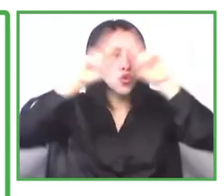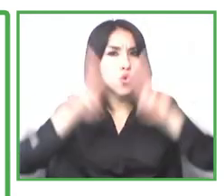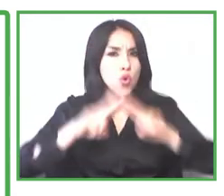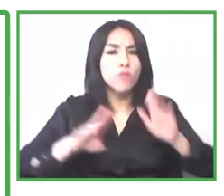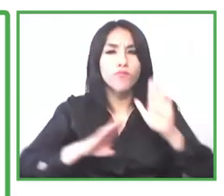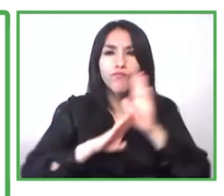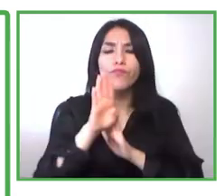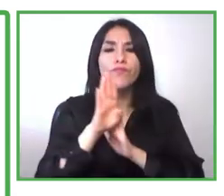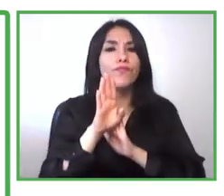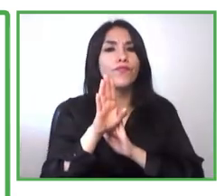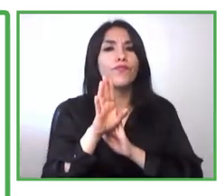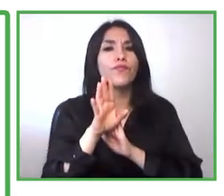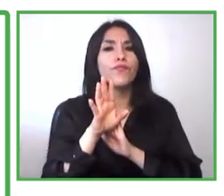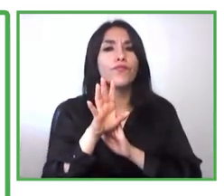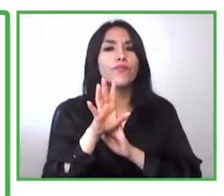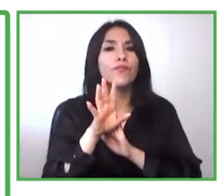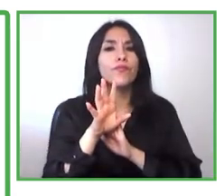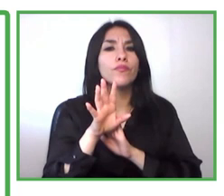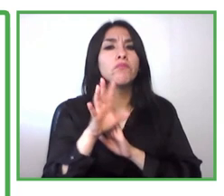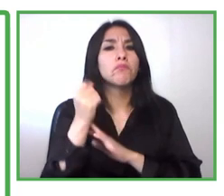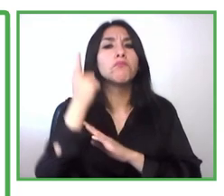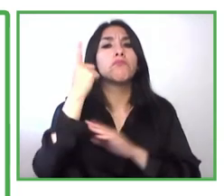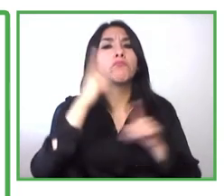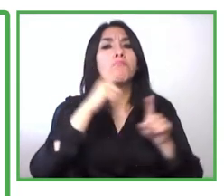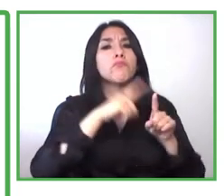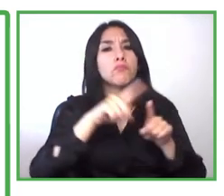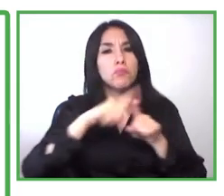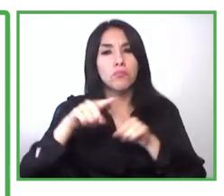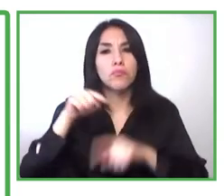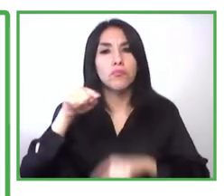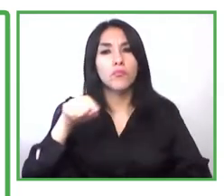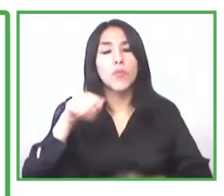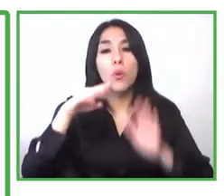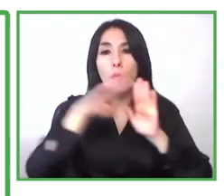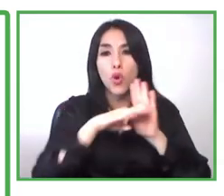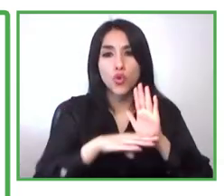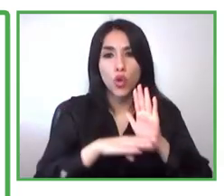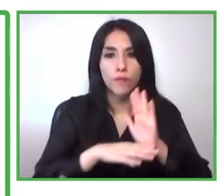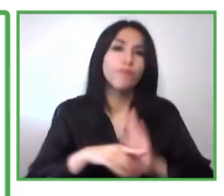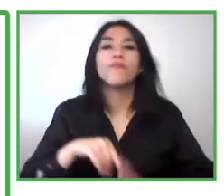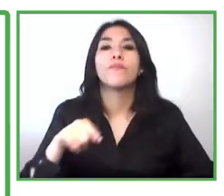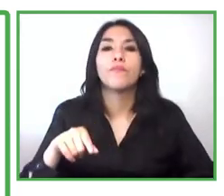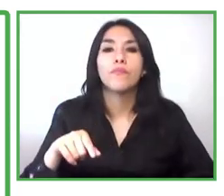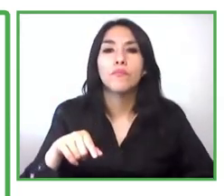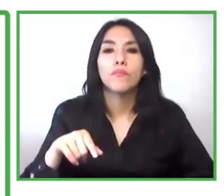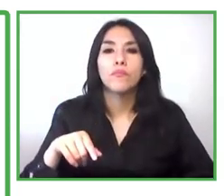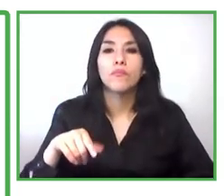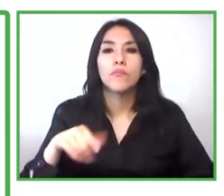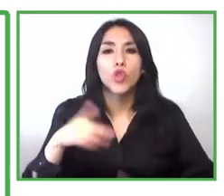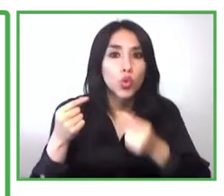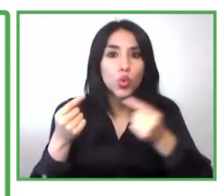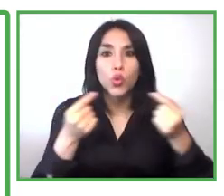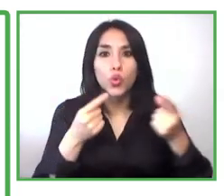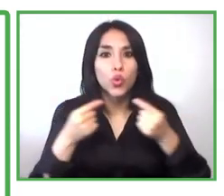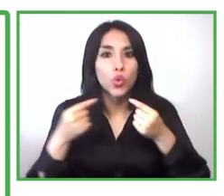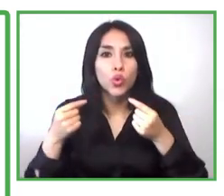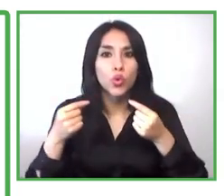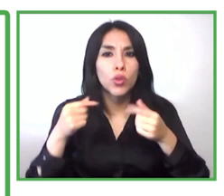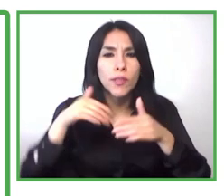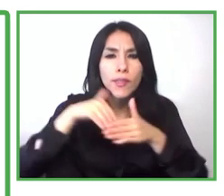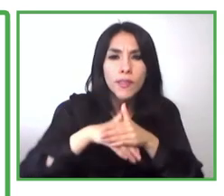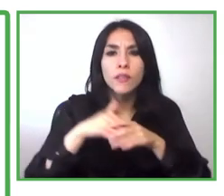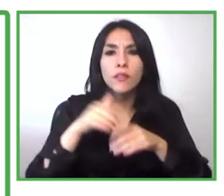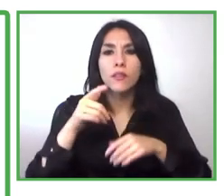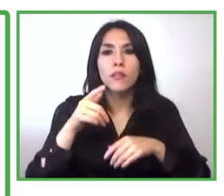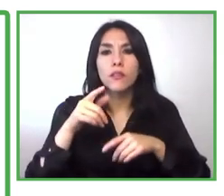checked what other projects and ventures made by this bank made by the chambers of commerce in columbia for the foundations